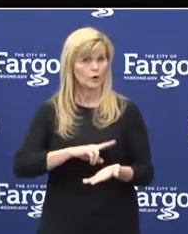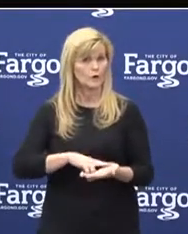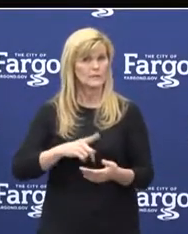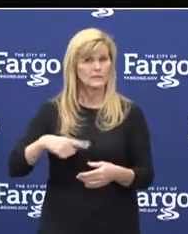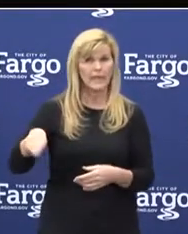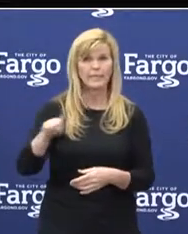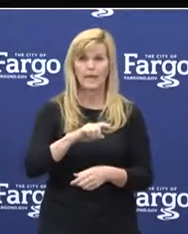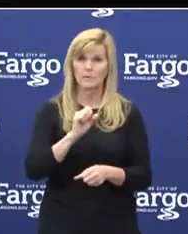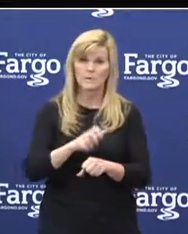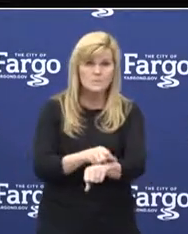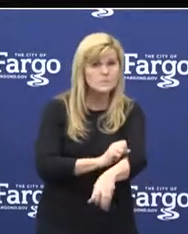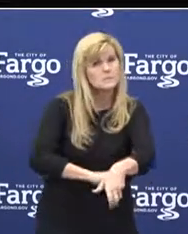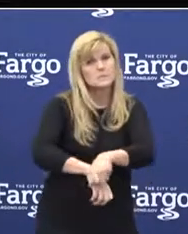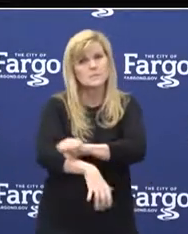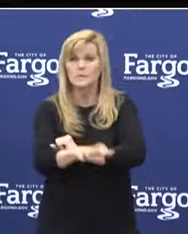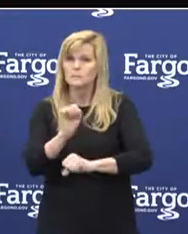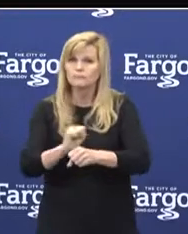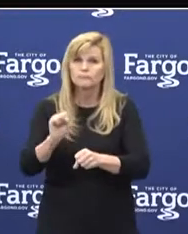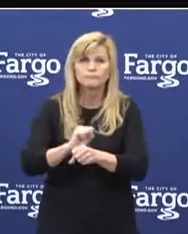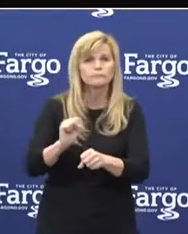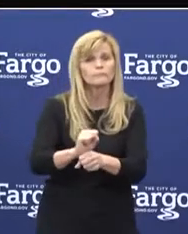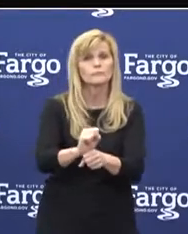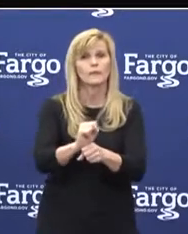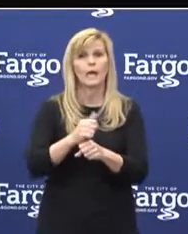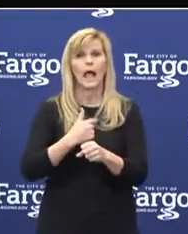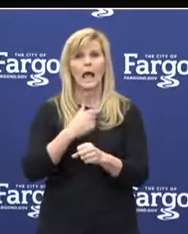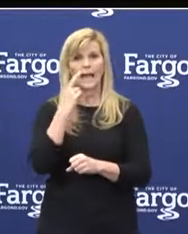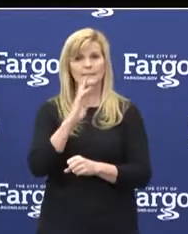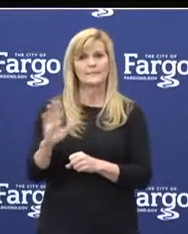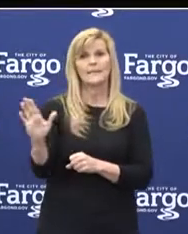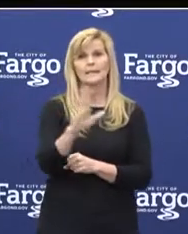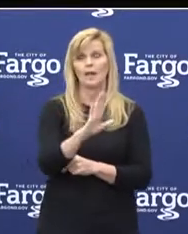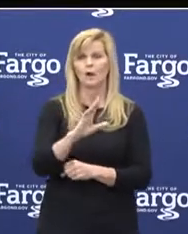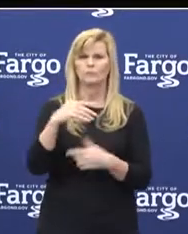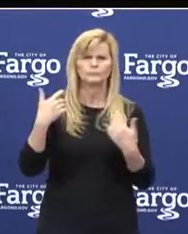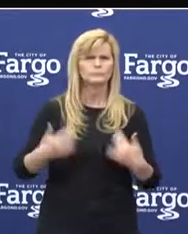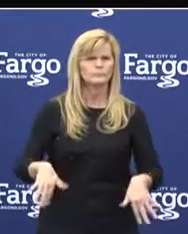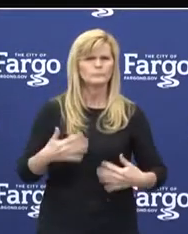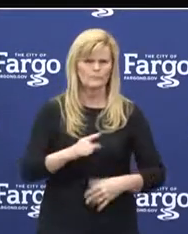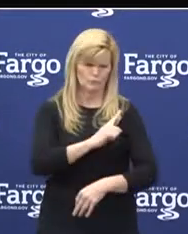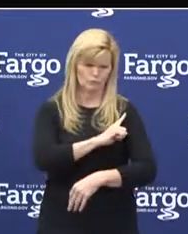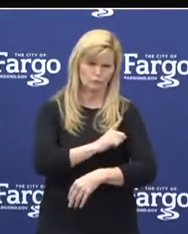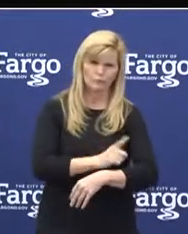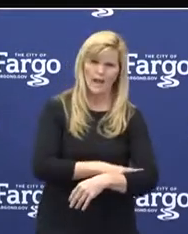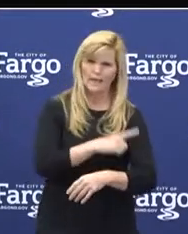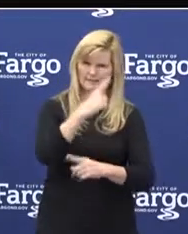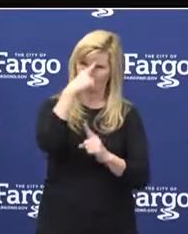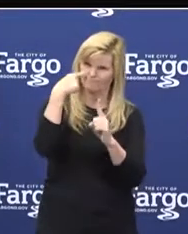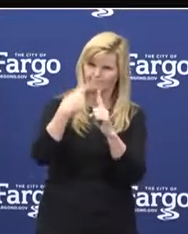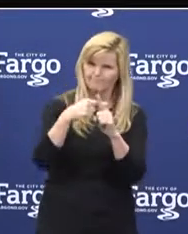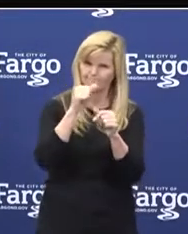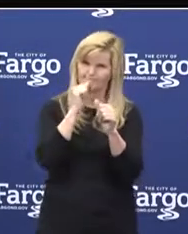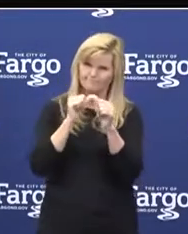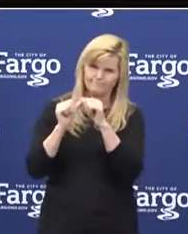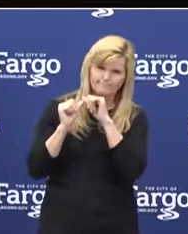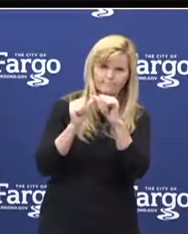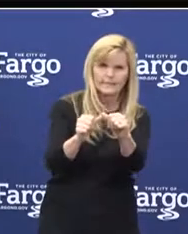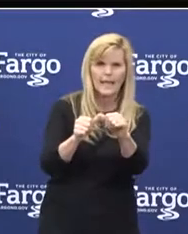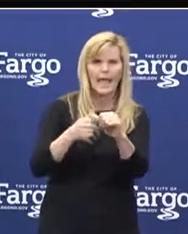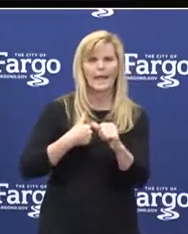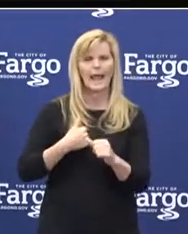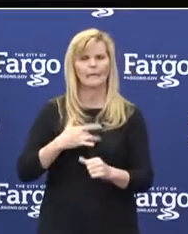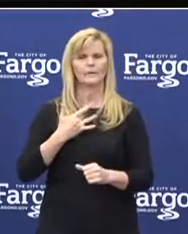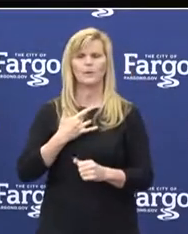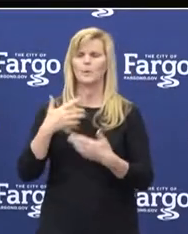and risen to the challenge. I see their incredible strength and perseverance and I am truly humbled to work alongside